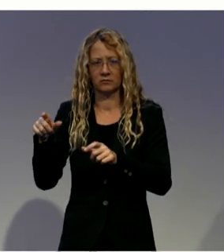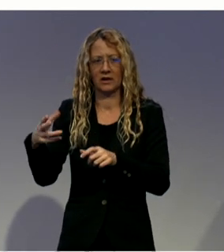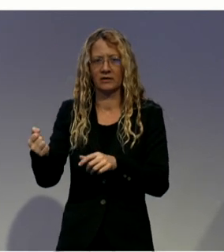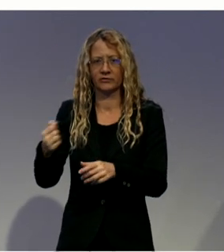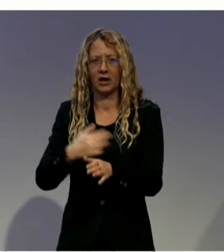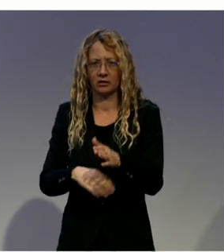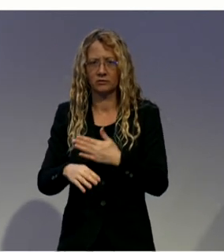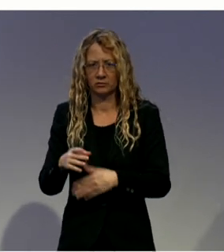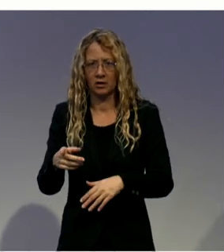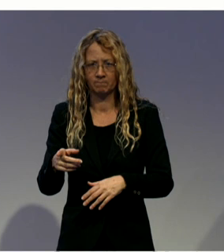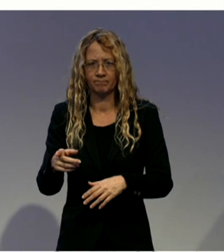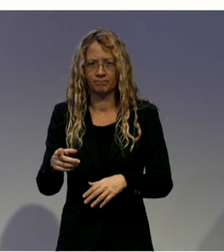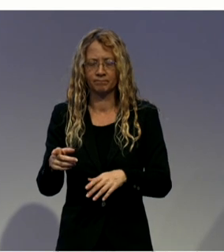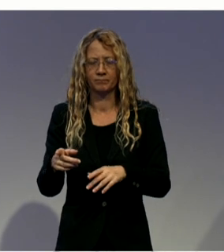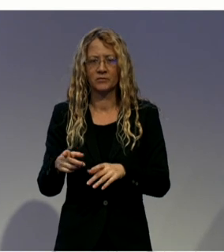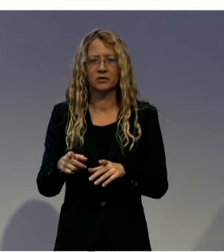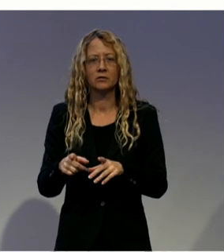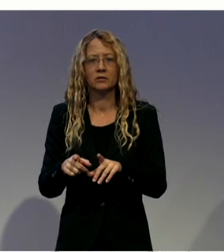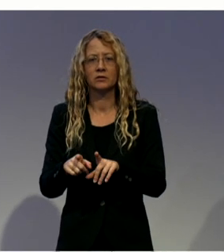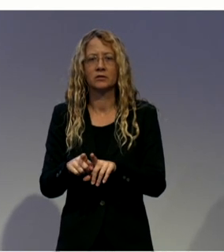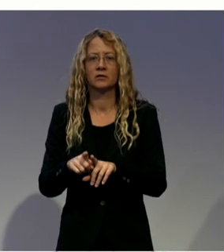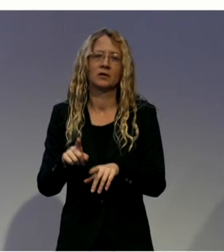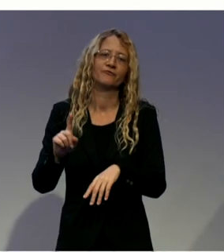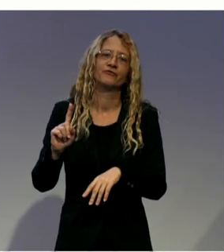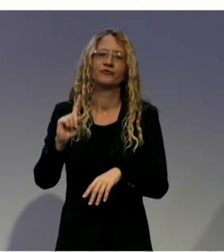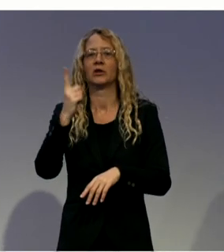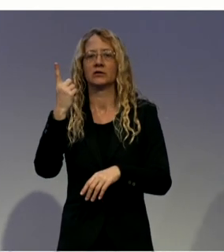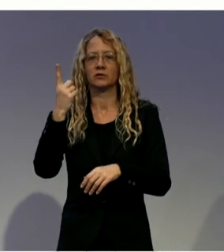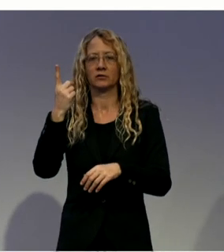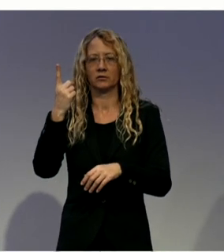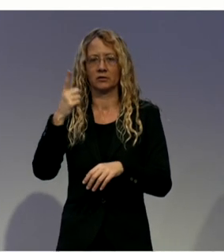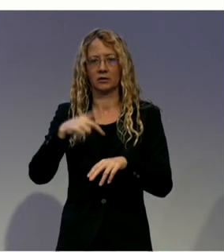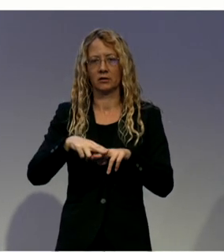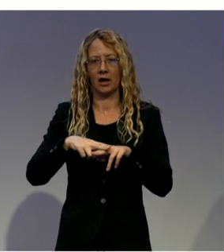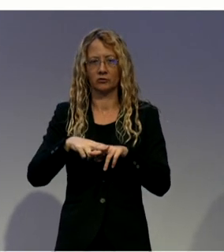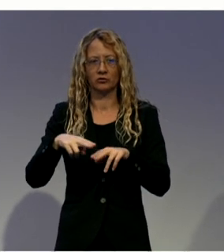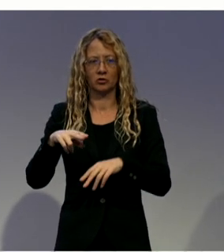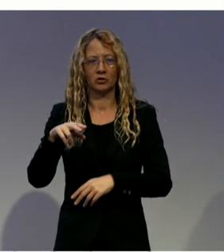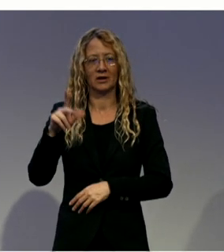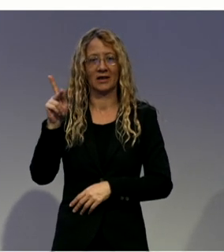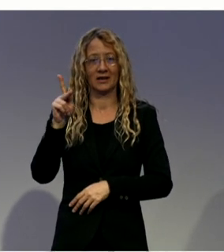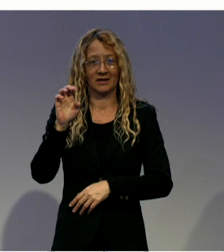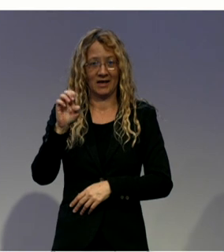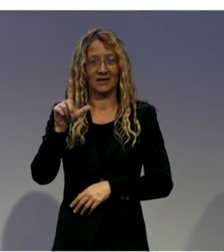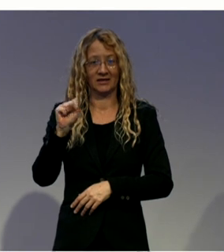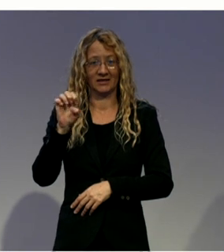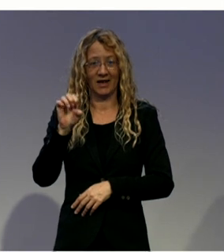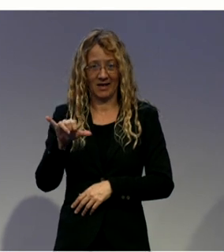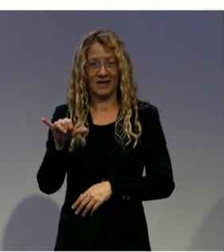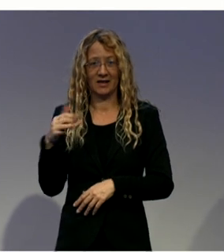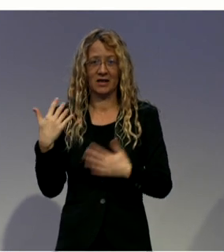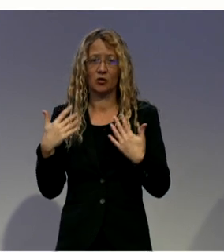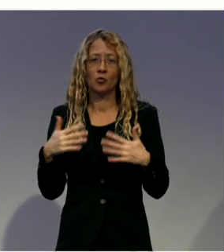Through her work, Kelsey has assisted thousands of clients over the years in addressing their specific disability-related needs.